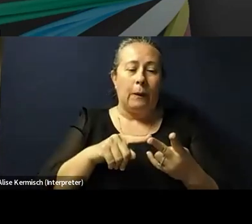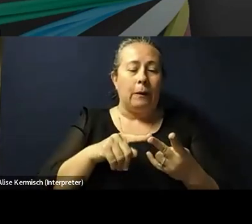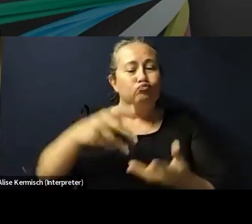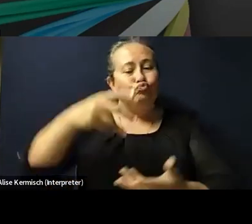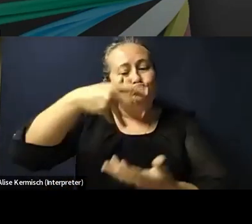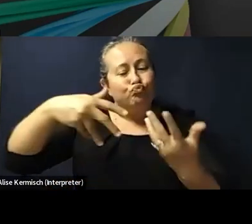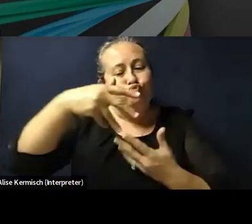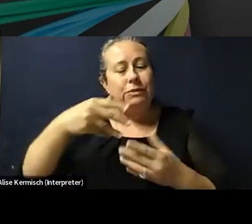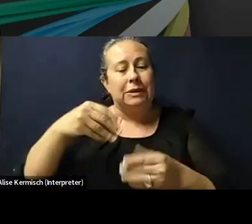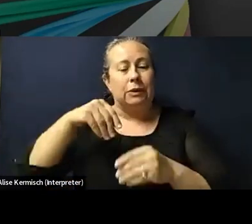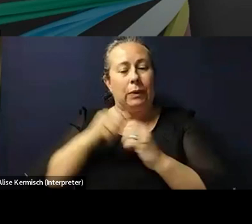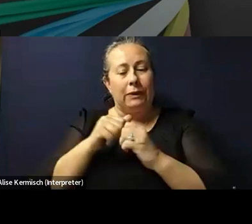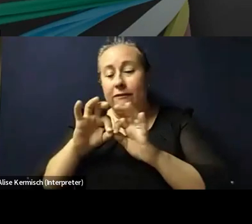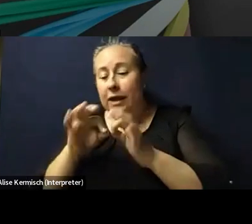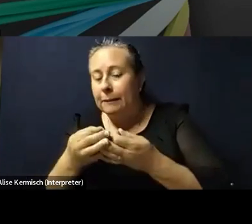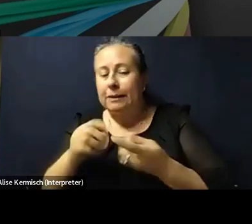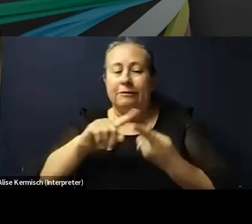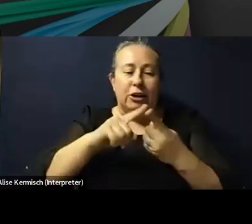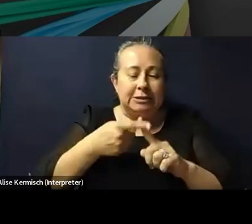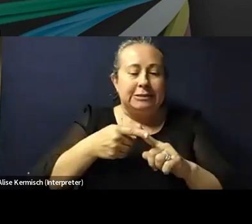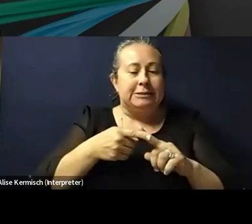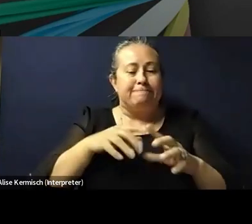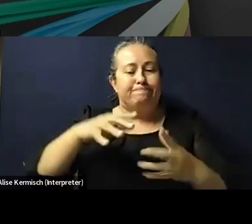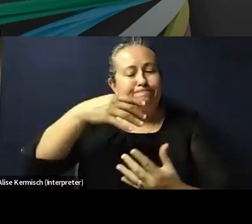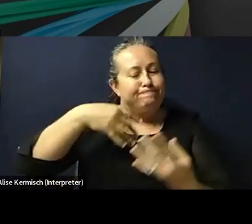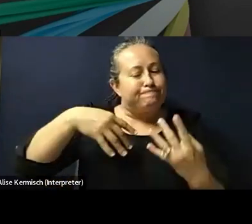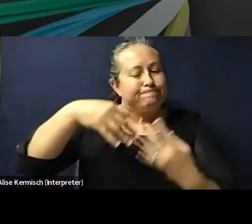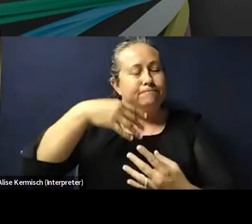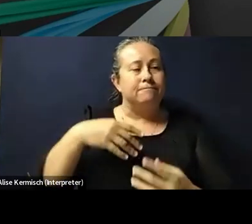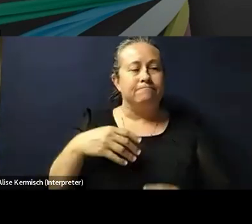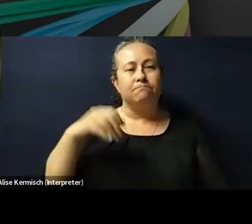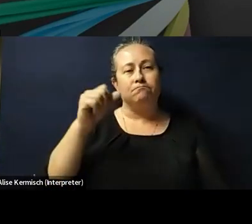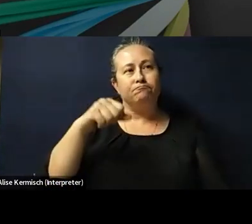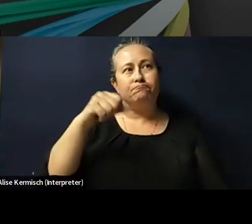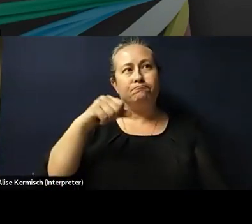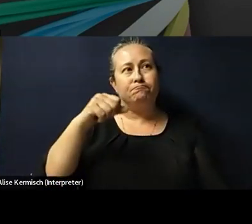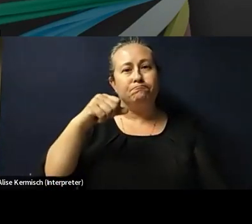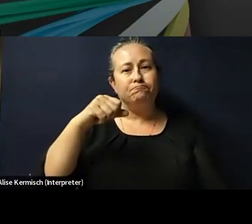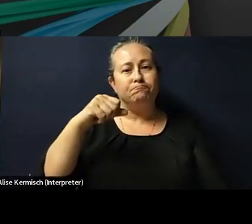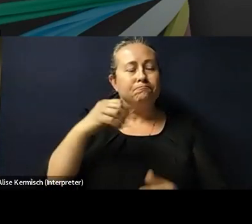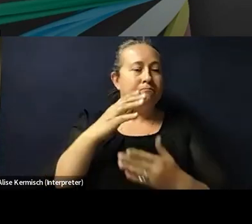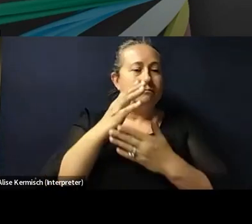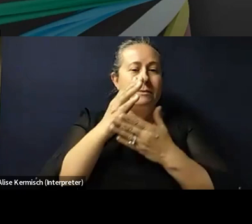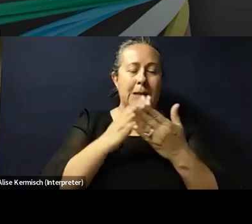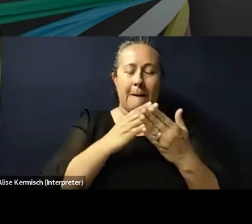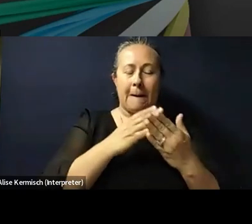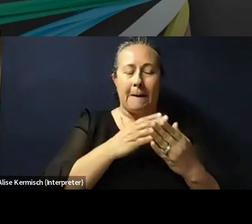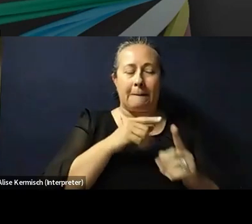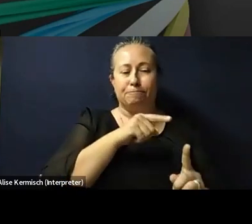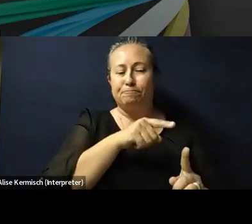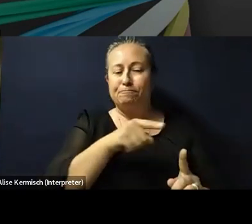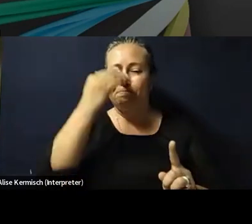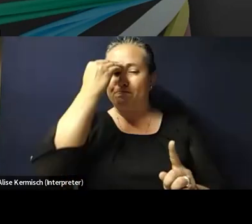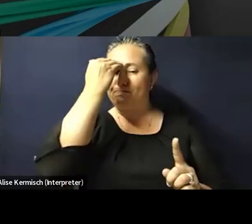or among friends. Yes, there, there's, there's a certain kind of awareness when it comes to